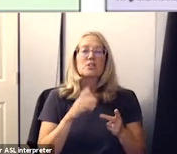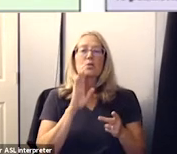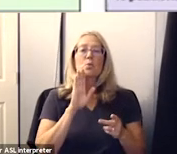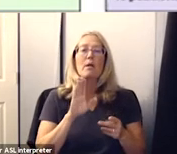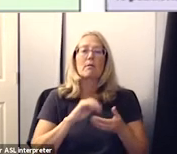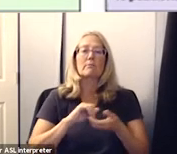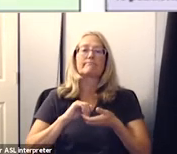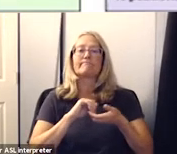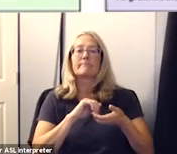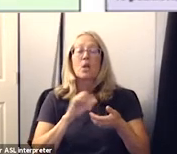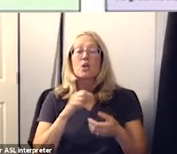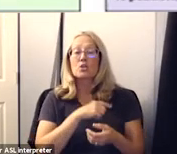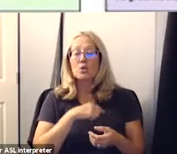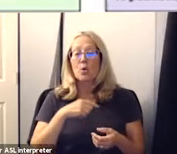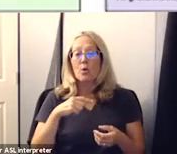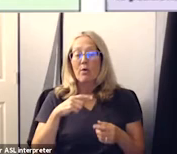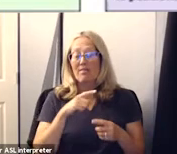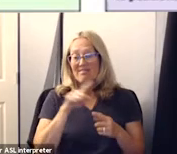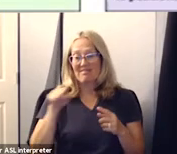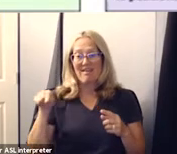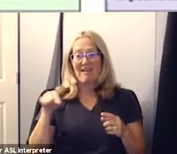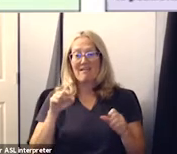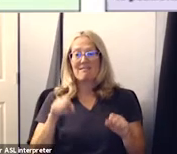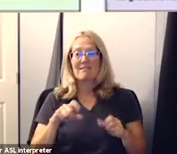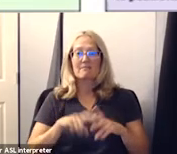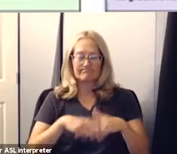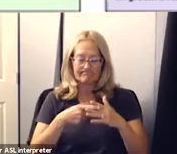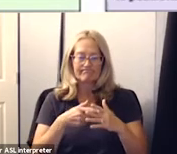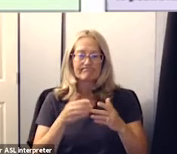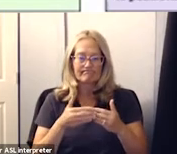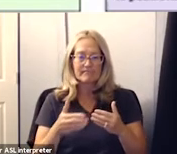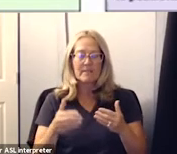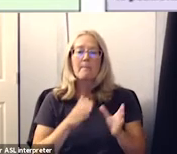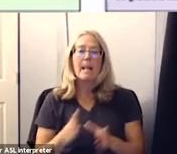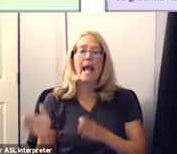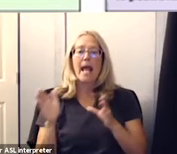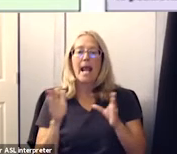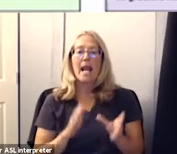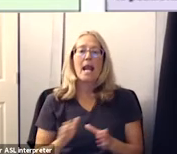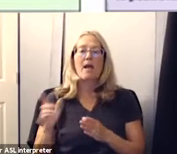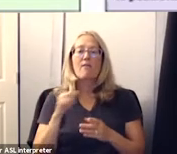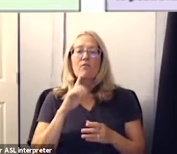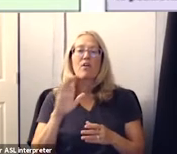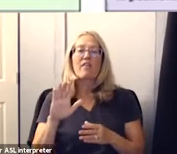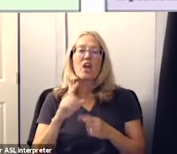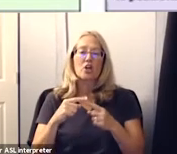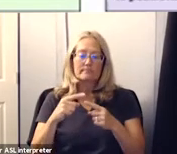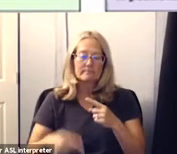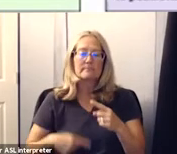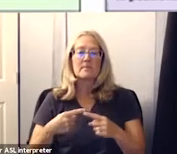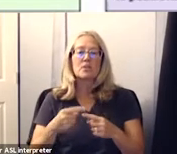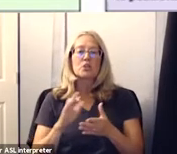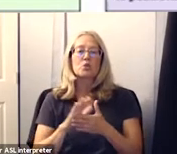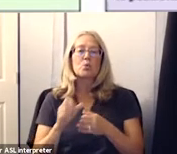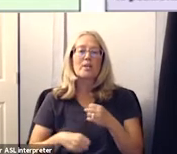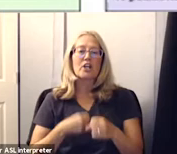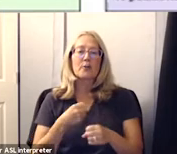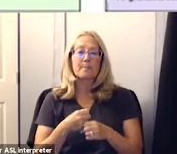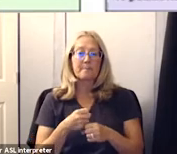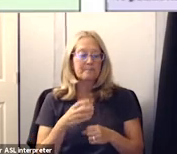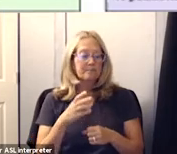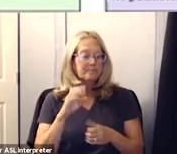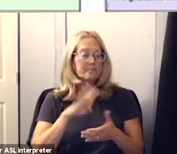so that they can begin planning for their school year as well so again this is just a part of our org chart it's not our